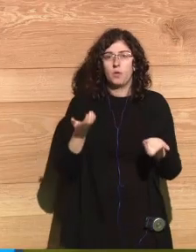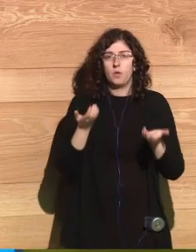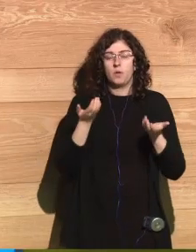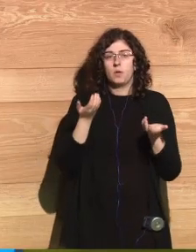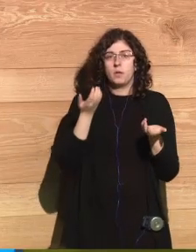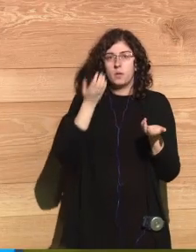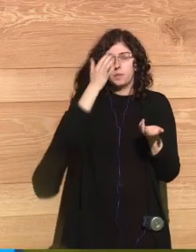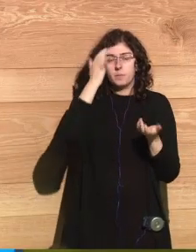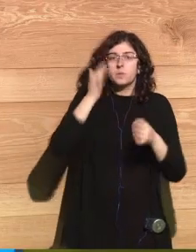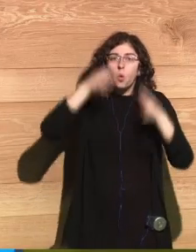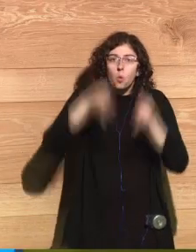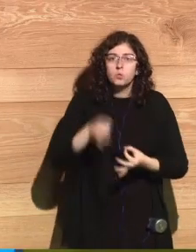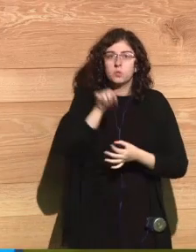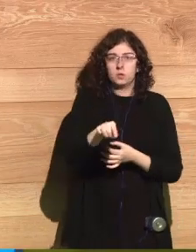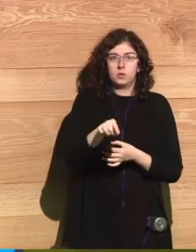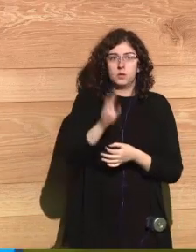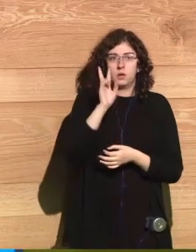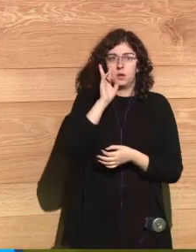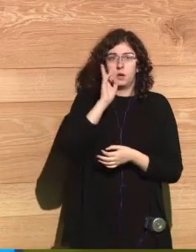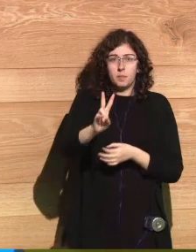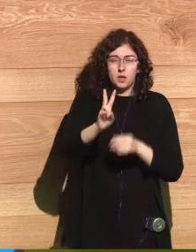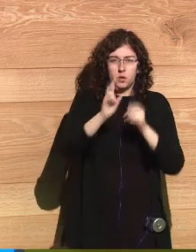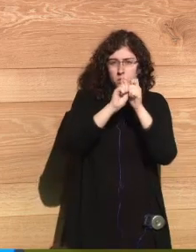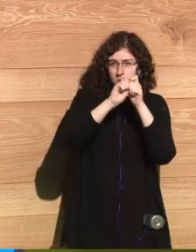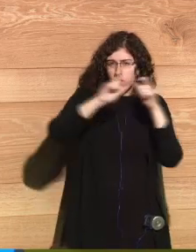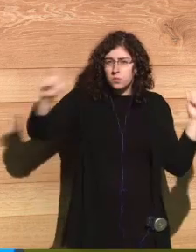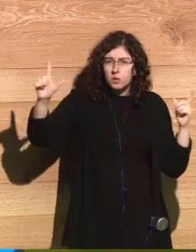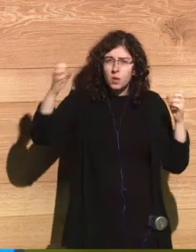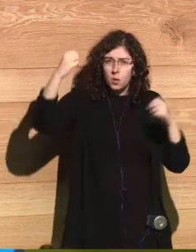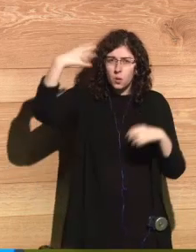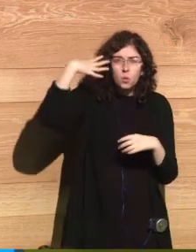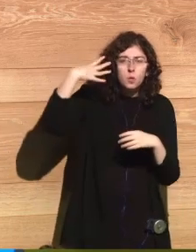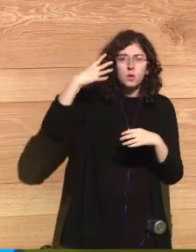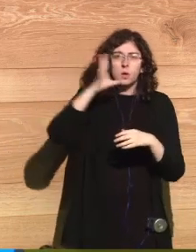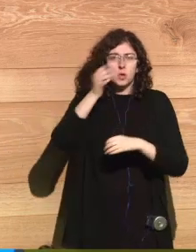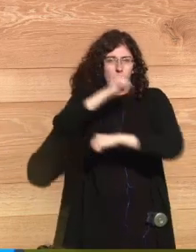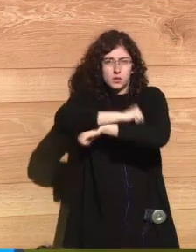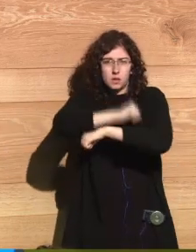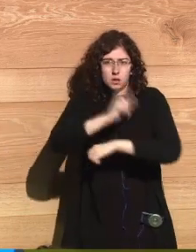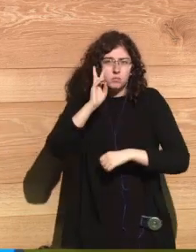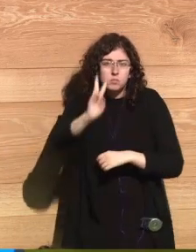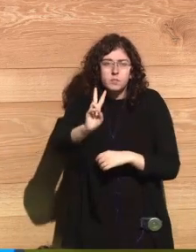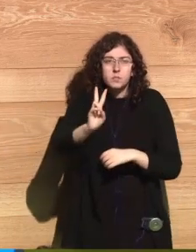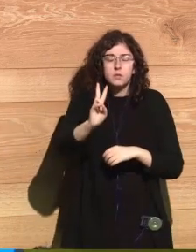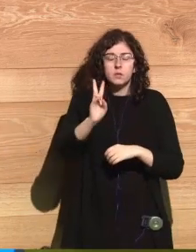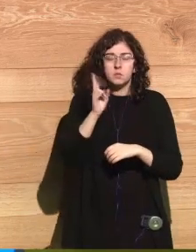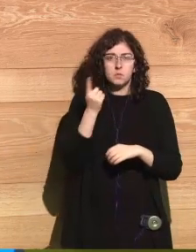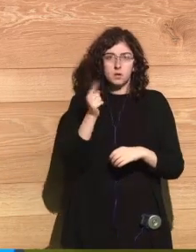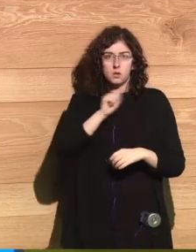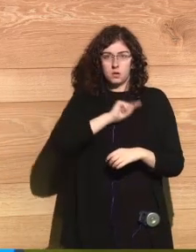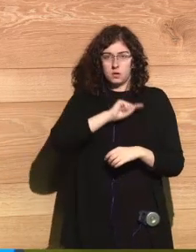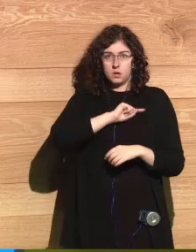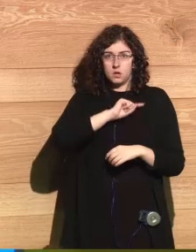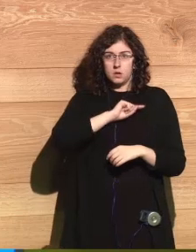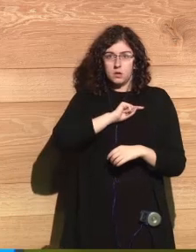white flask in the window. And then I had the sensation of flying up in the